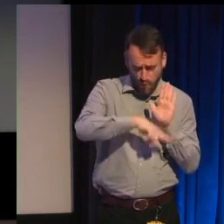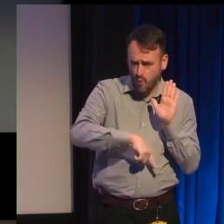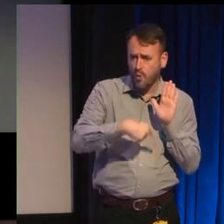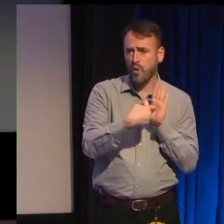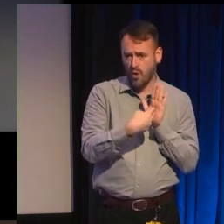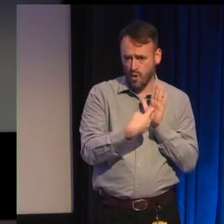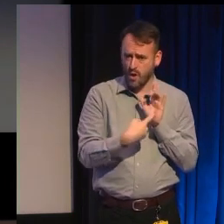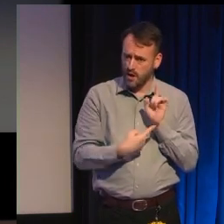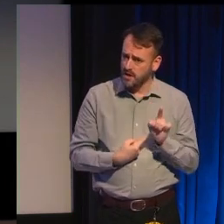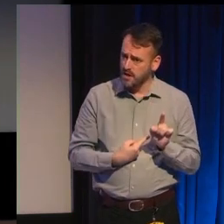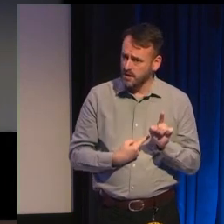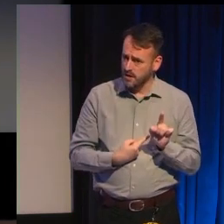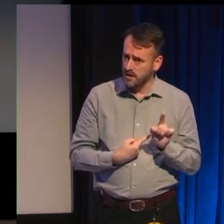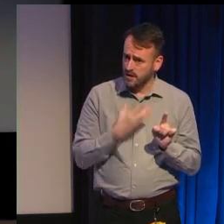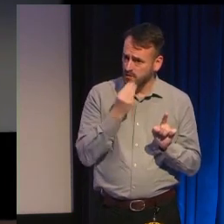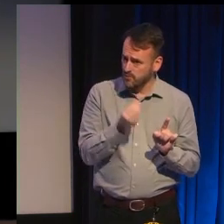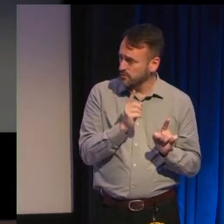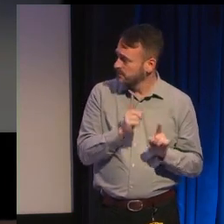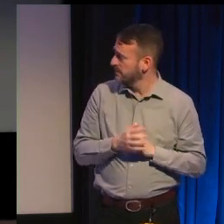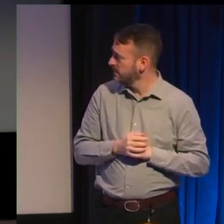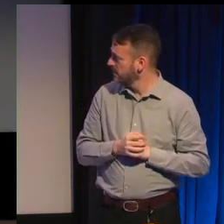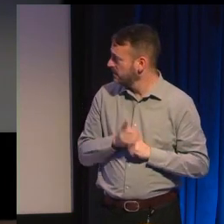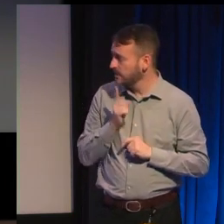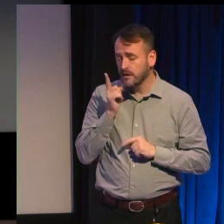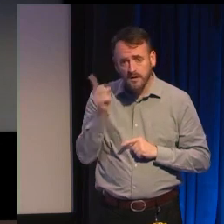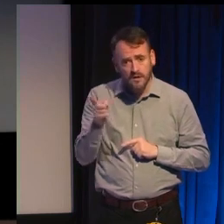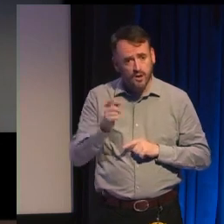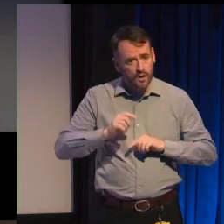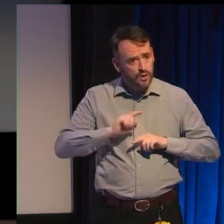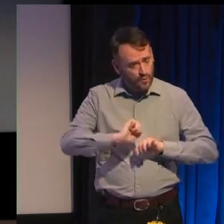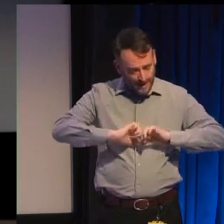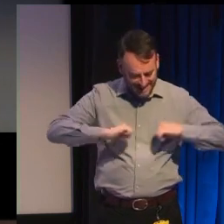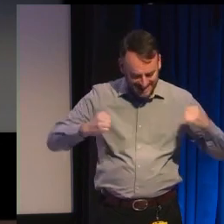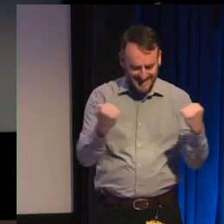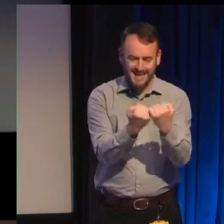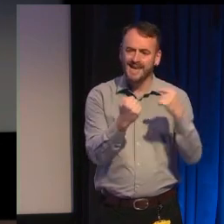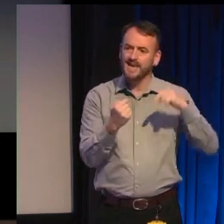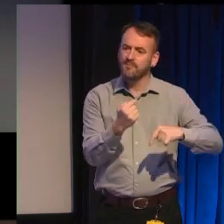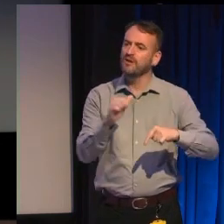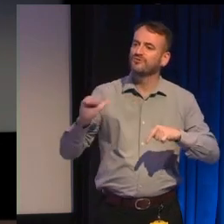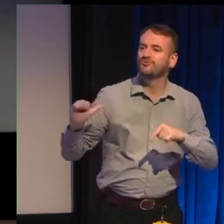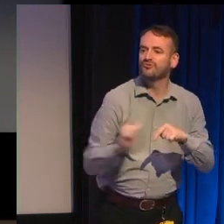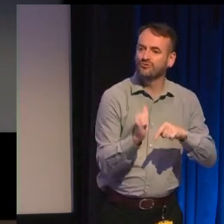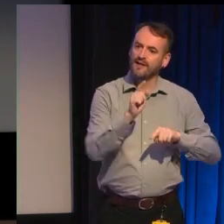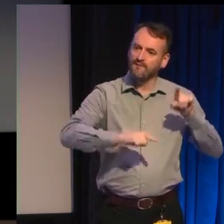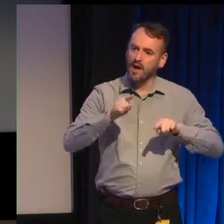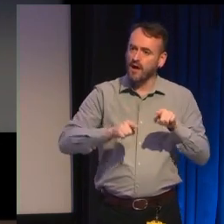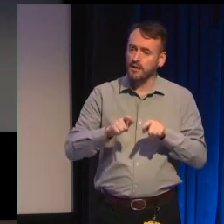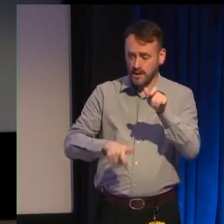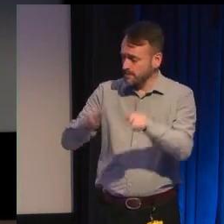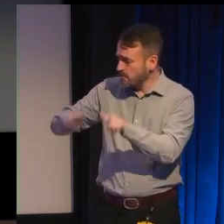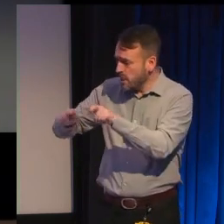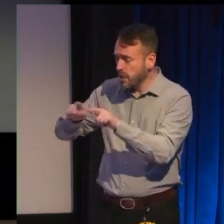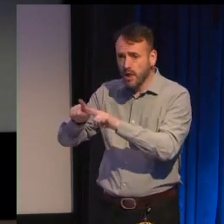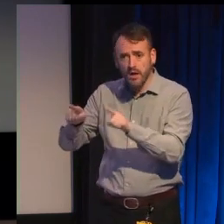build diverse teams just staff your project with people who identify with the group or